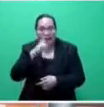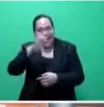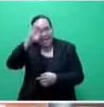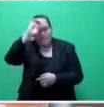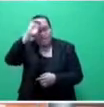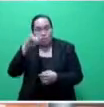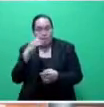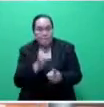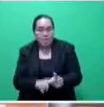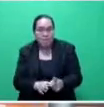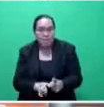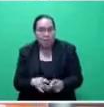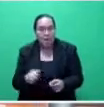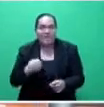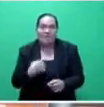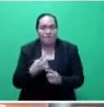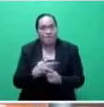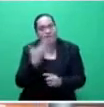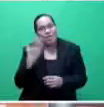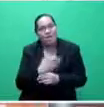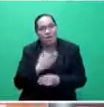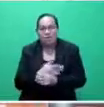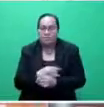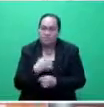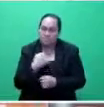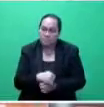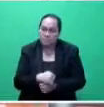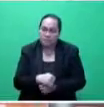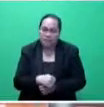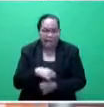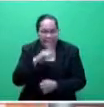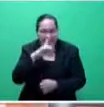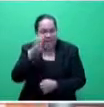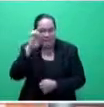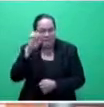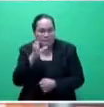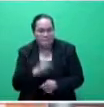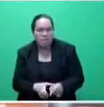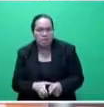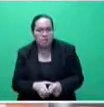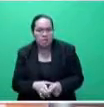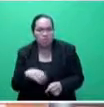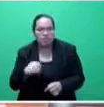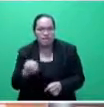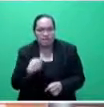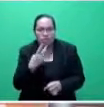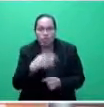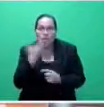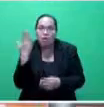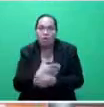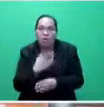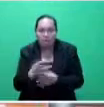a person to survive on one day's work. You cannot expect a person to necessarily survive on two days'